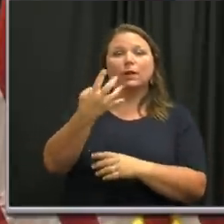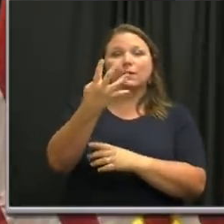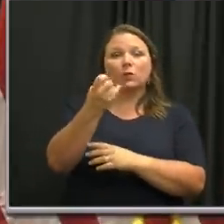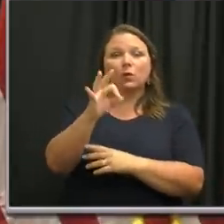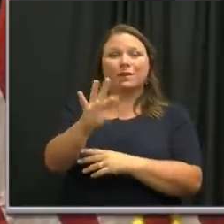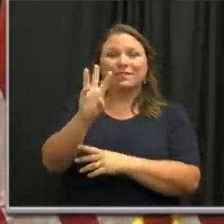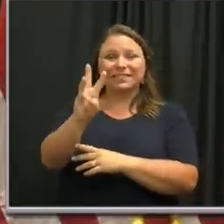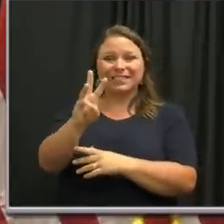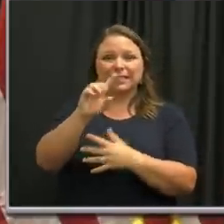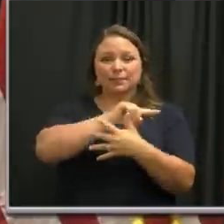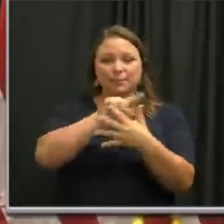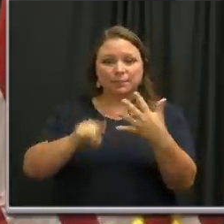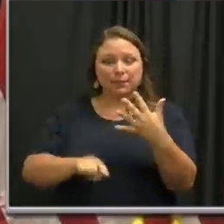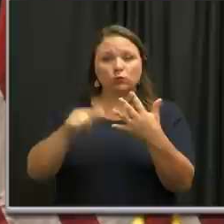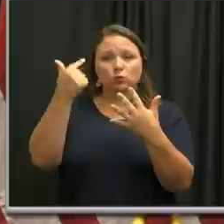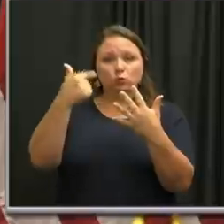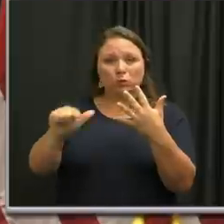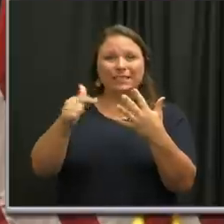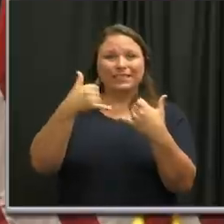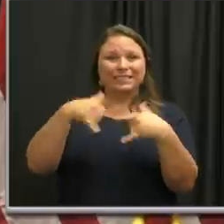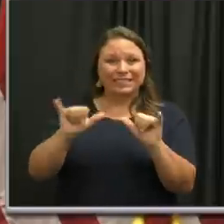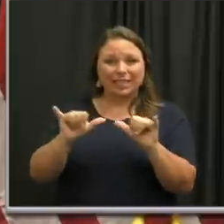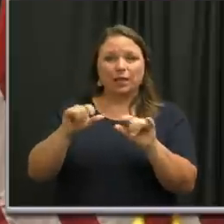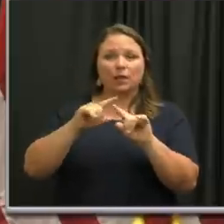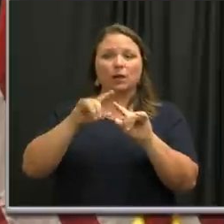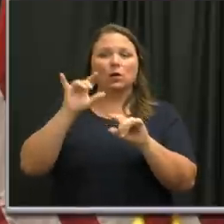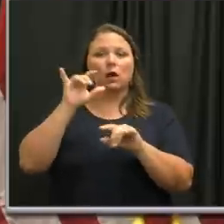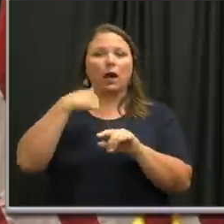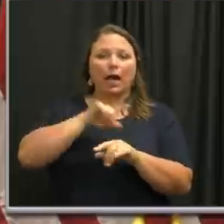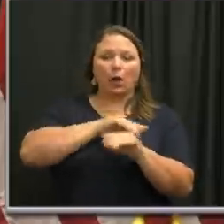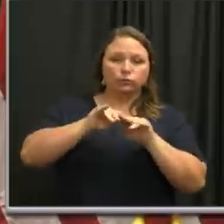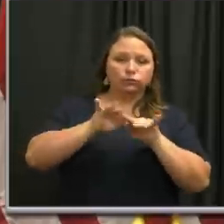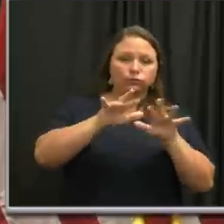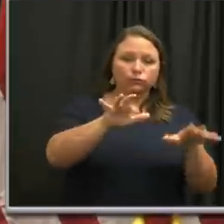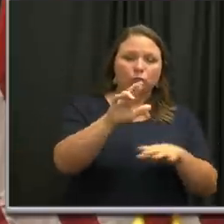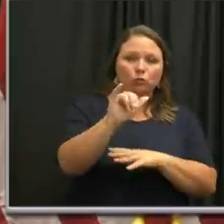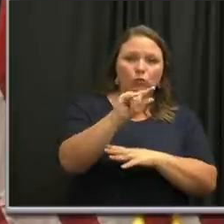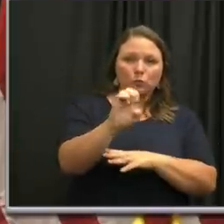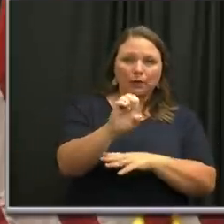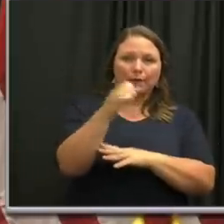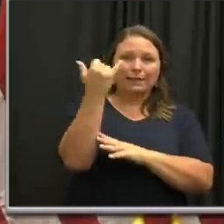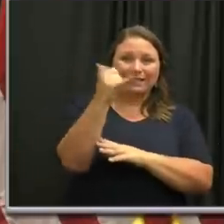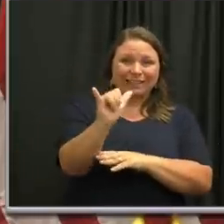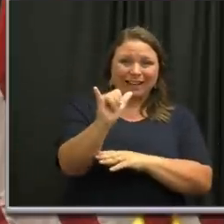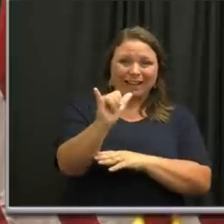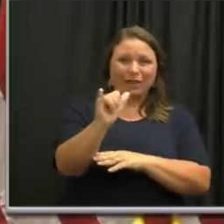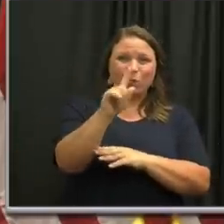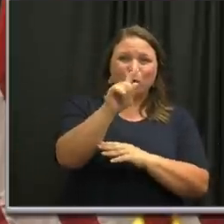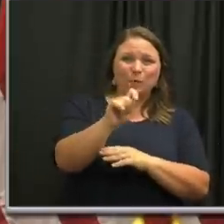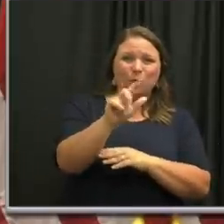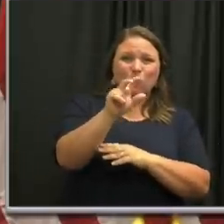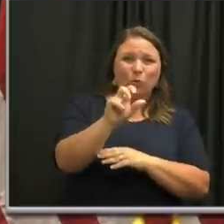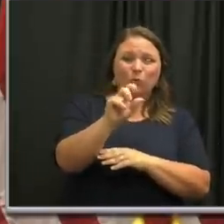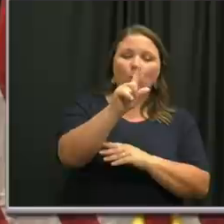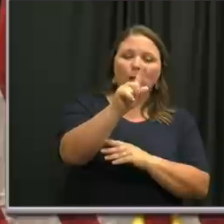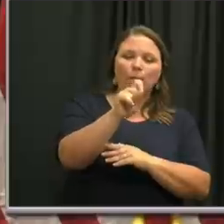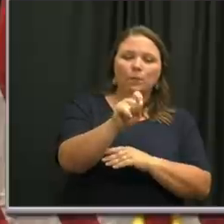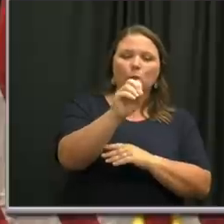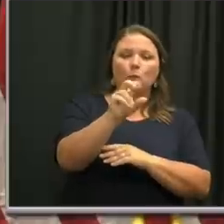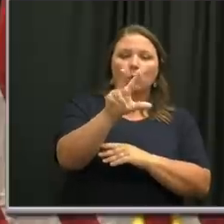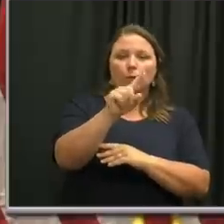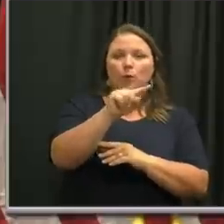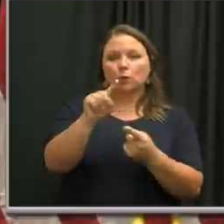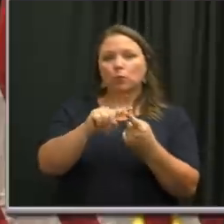reopening Nashville are green. Our transmission rate is yellow between 1.03 to 1.16, but our